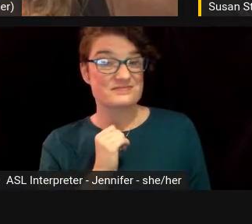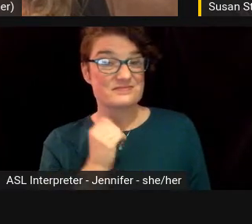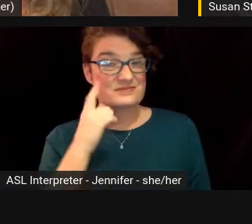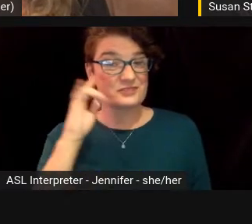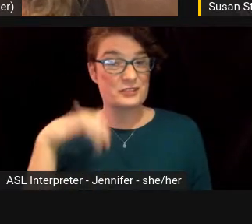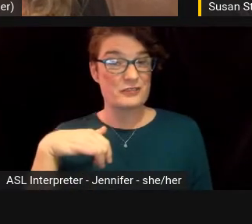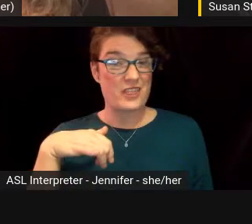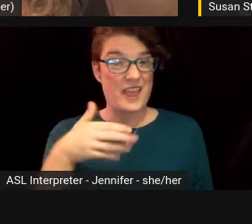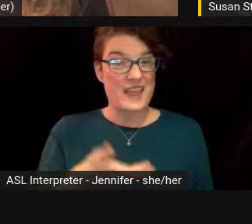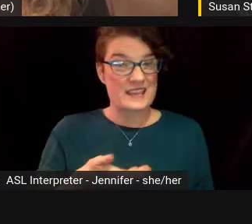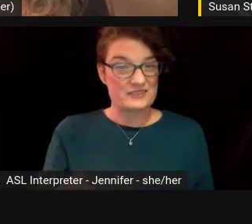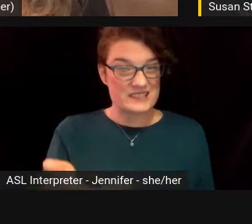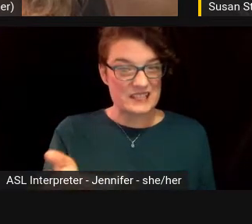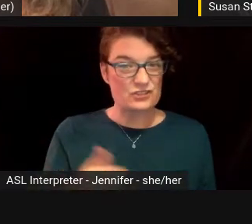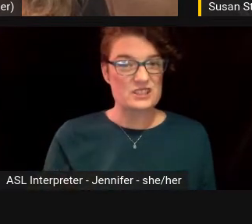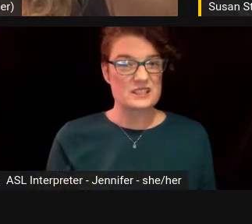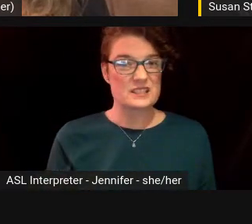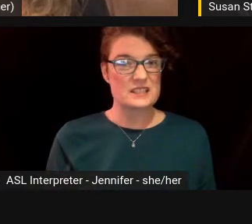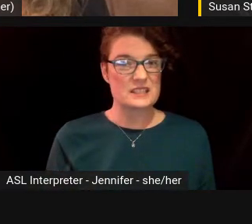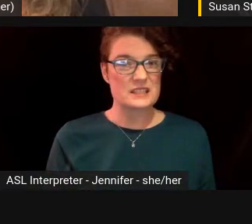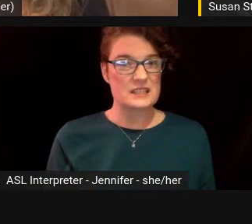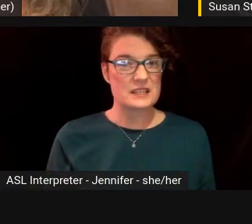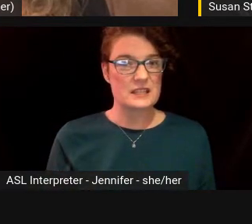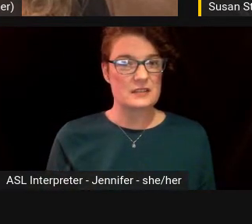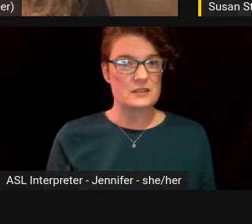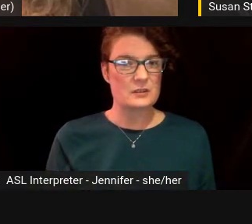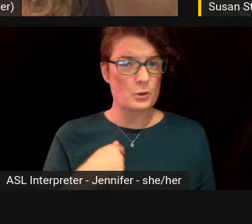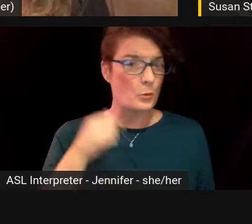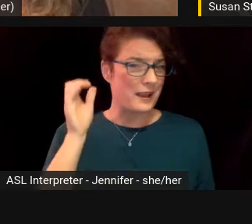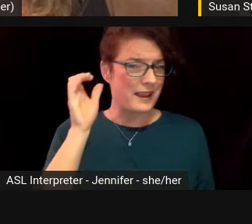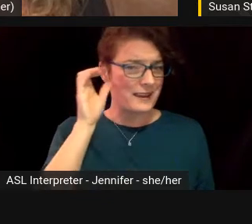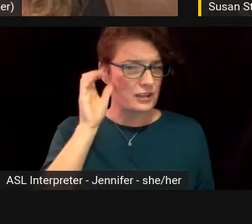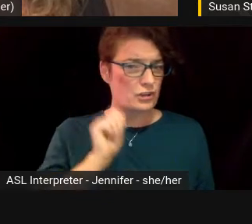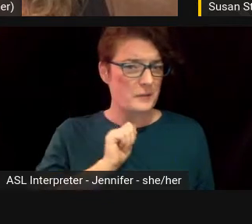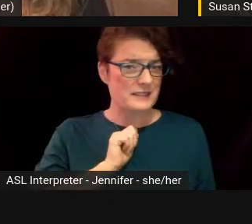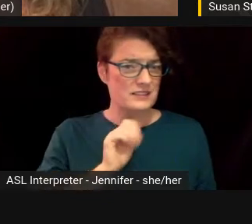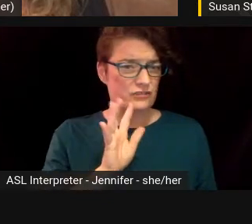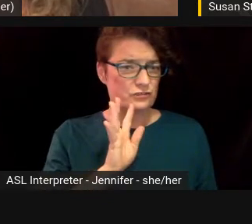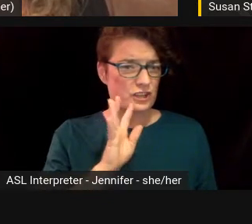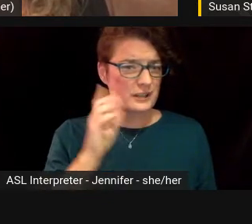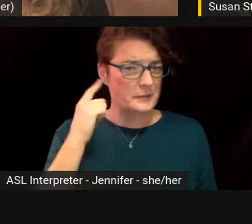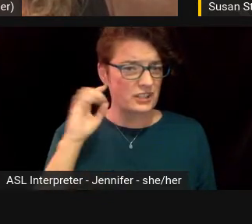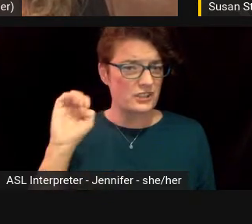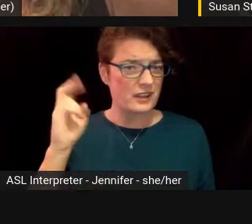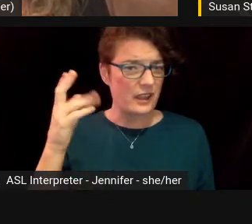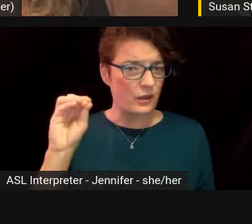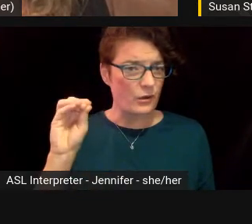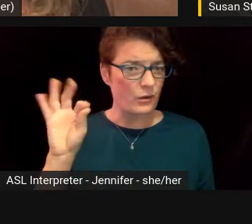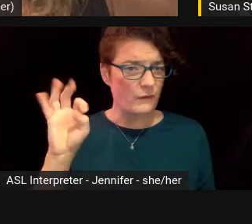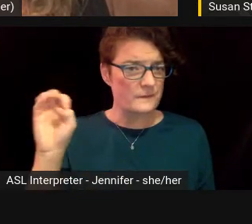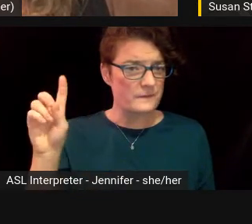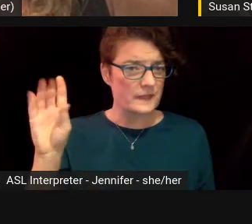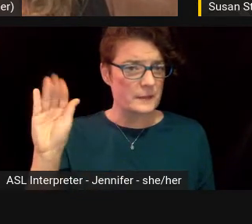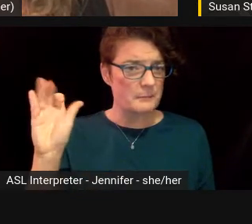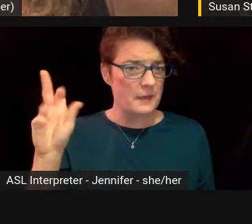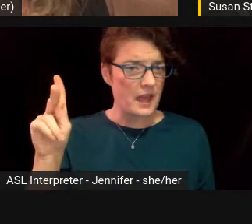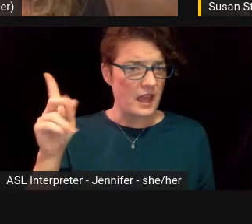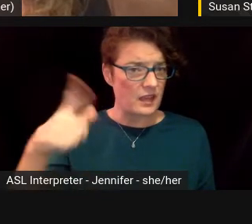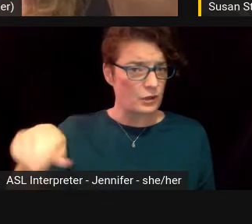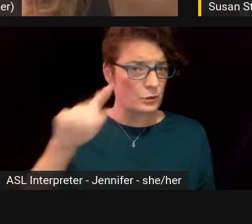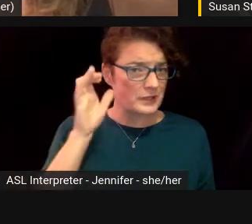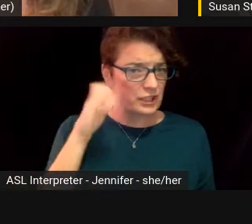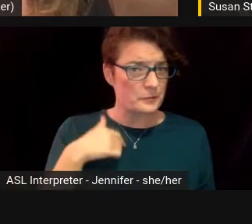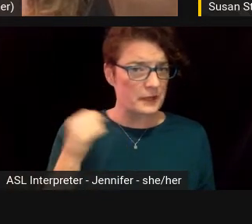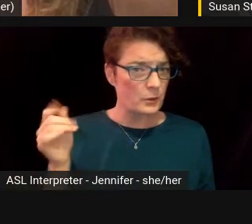that invitation. Now, when I listen to myself talk, I'm hearing some echo and feedback. Are you hearing me okay?